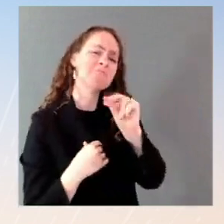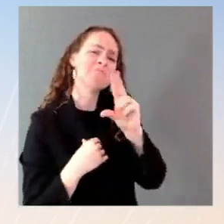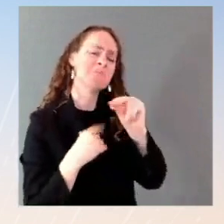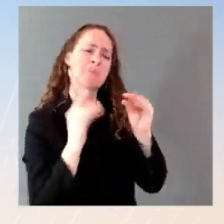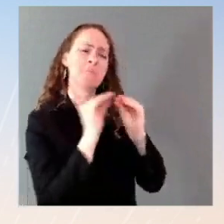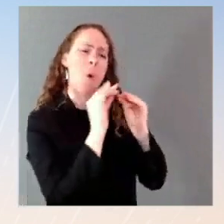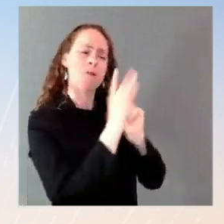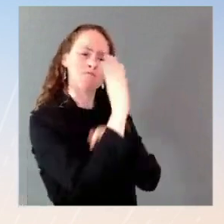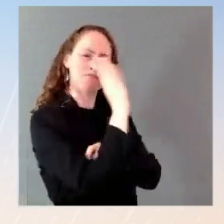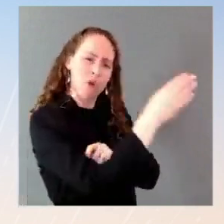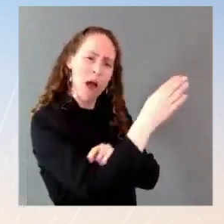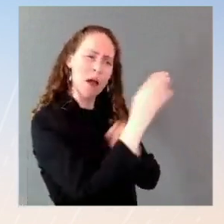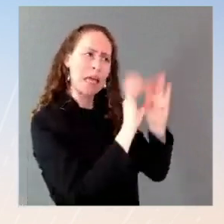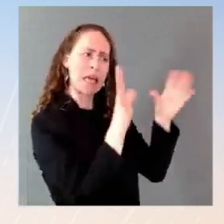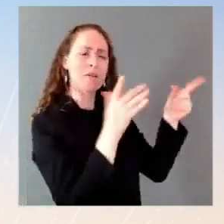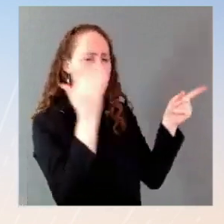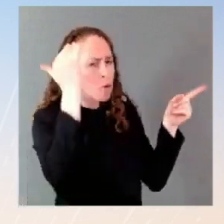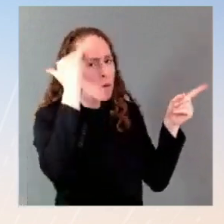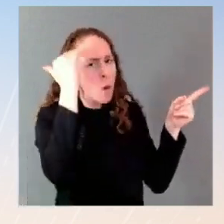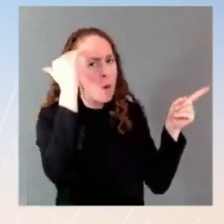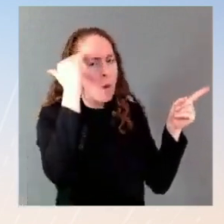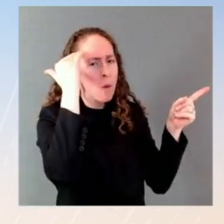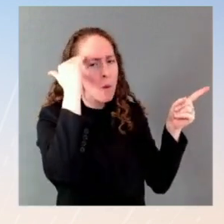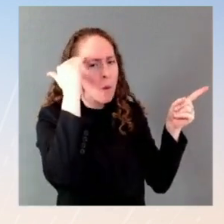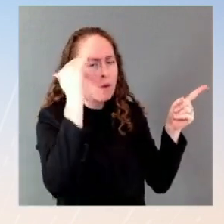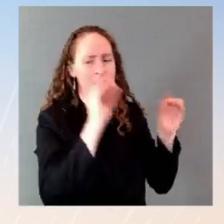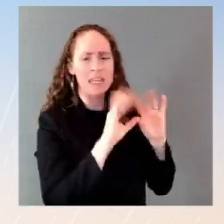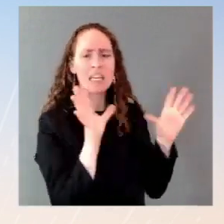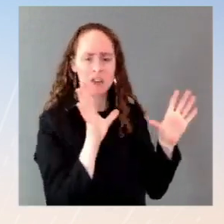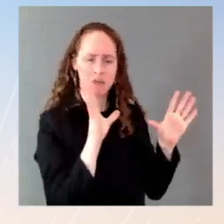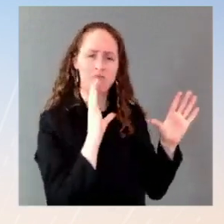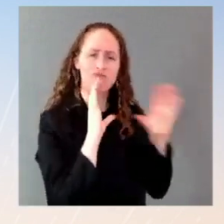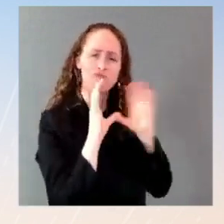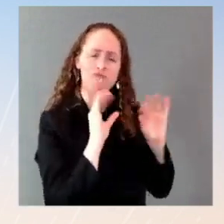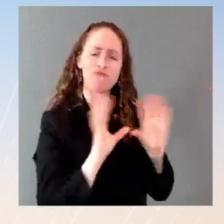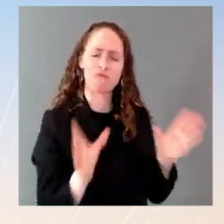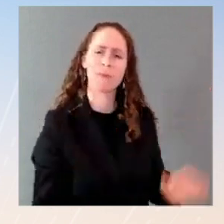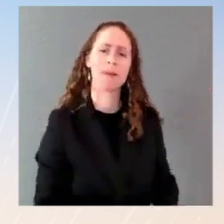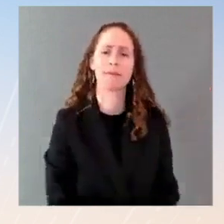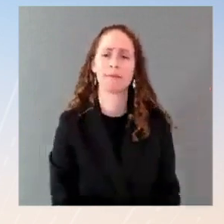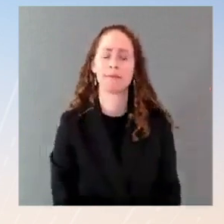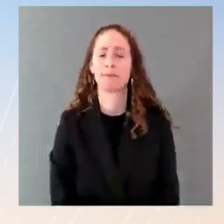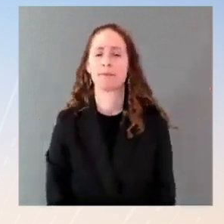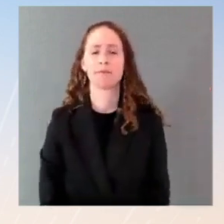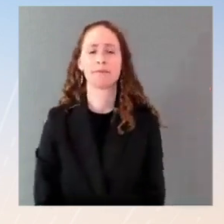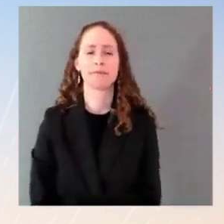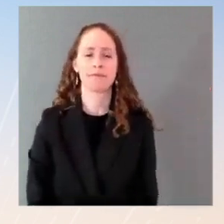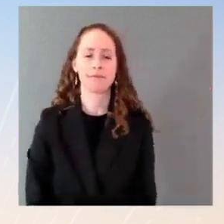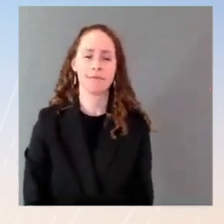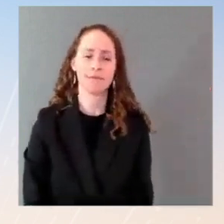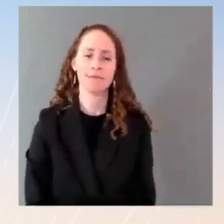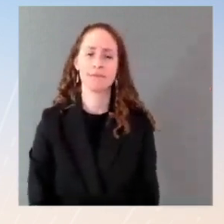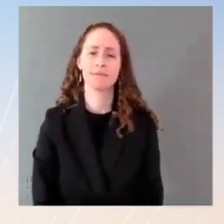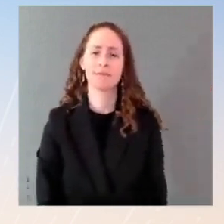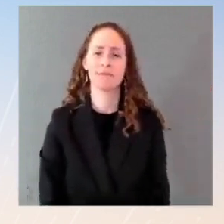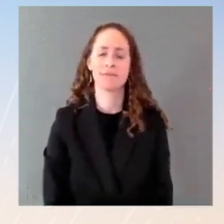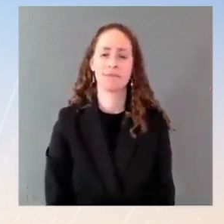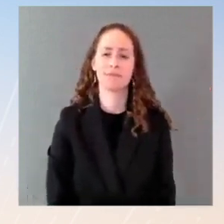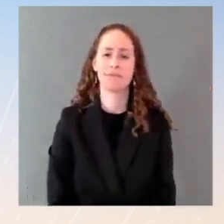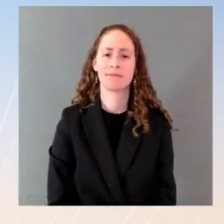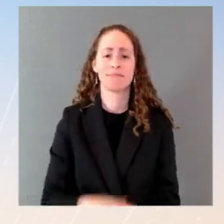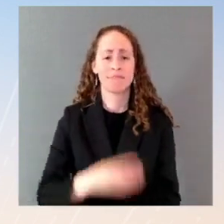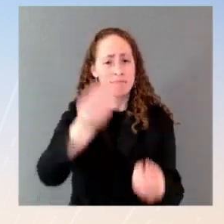comes to the U.S.-Russia relationship. So, President Biden welcomed the opportunity to engage clearly and directly with President Putin.